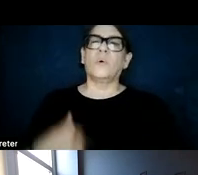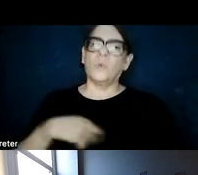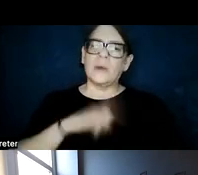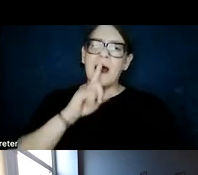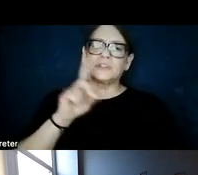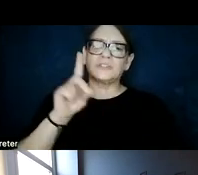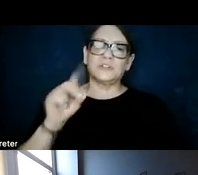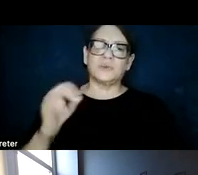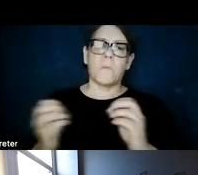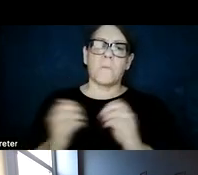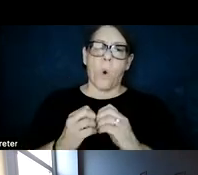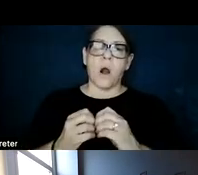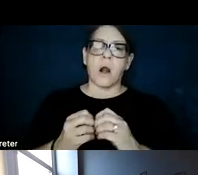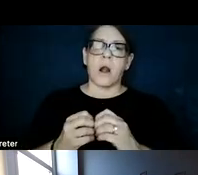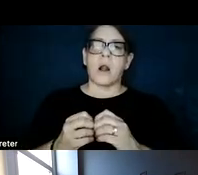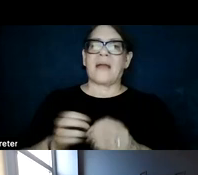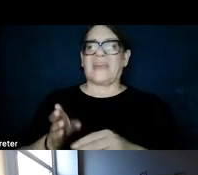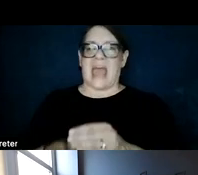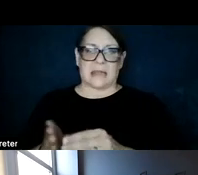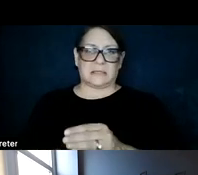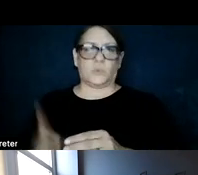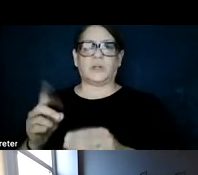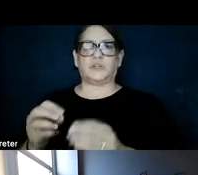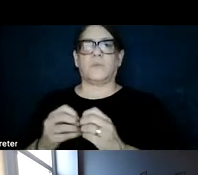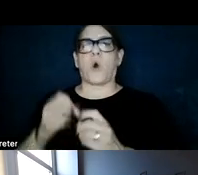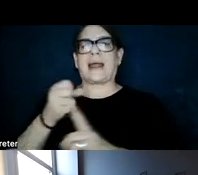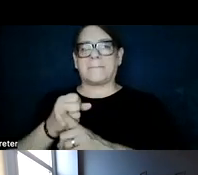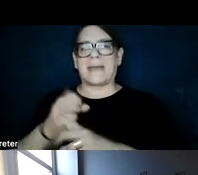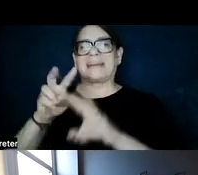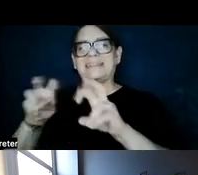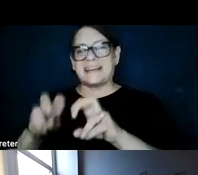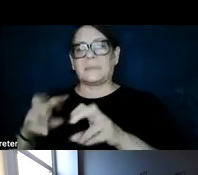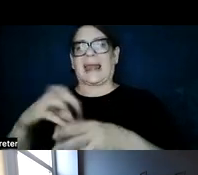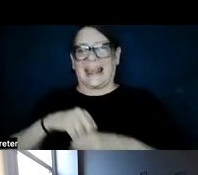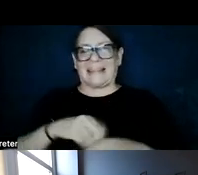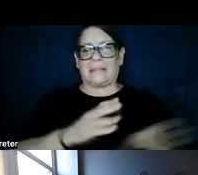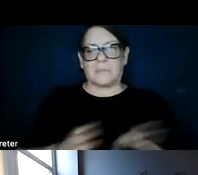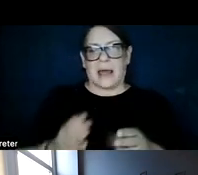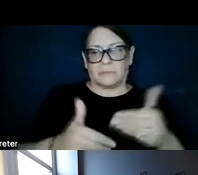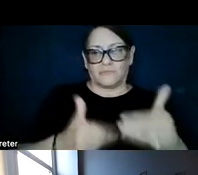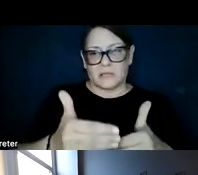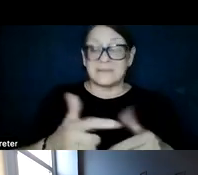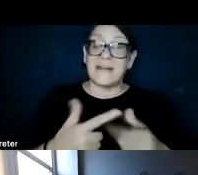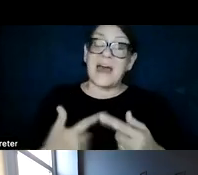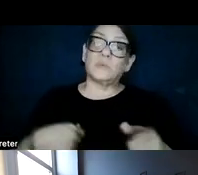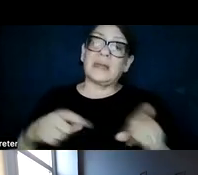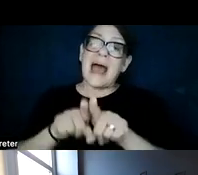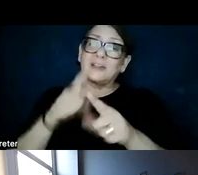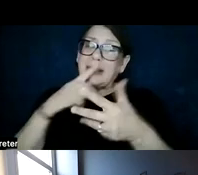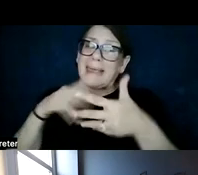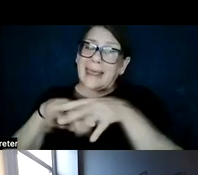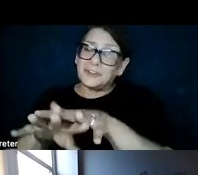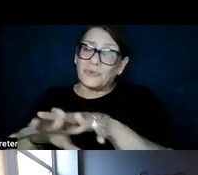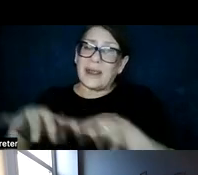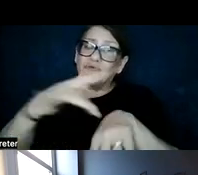do more of that end of that pipeline. We do the impact assessment as part of the planning process, and then we actually integrate resource